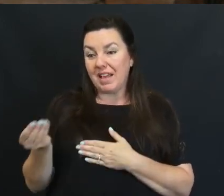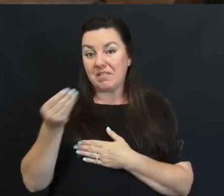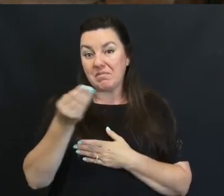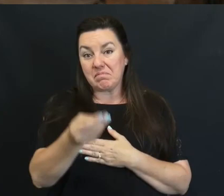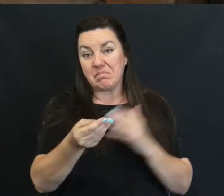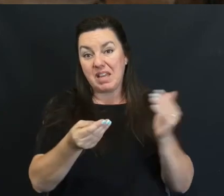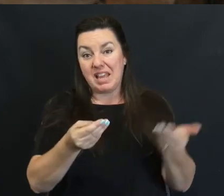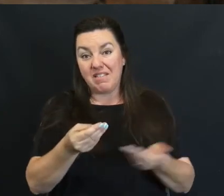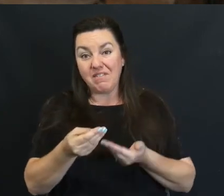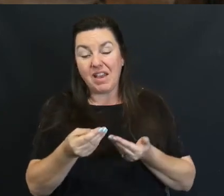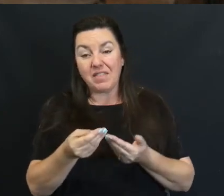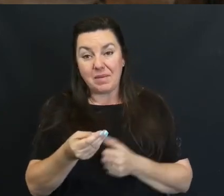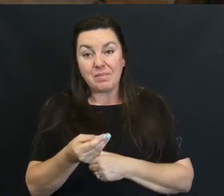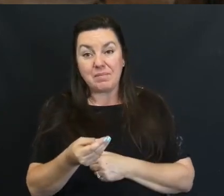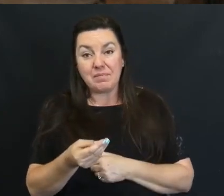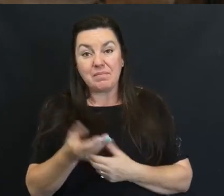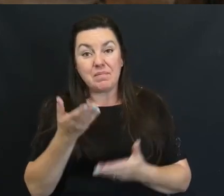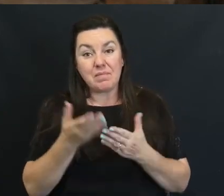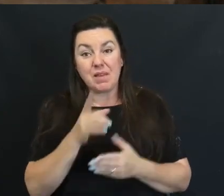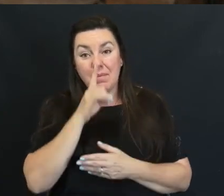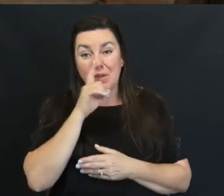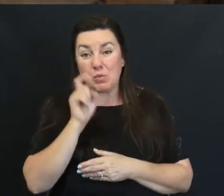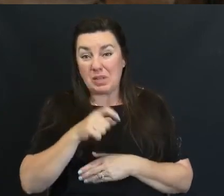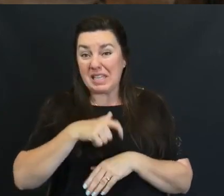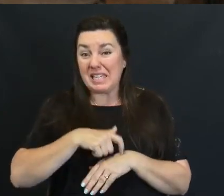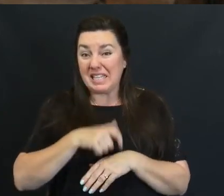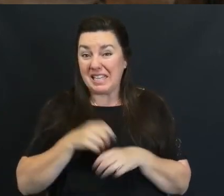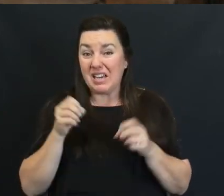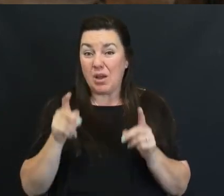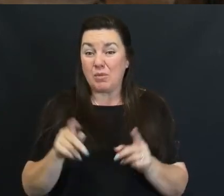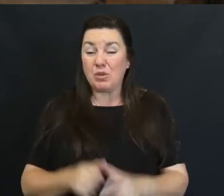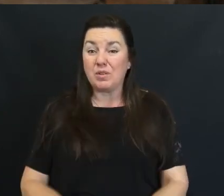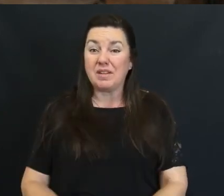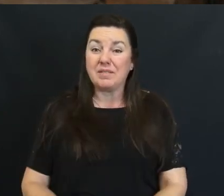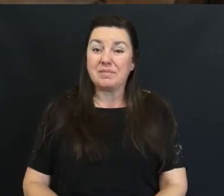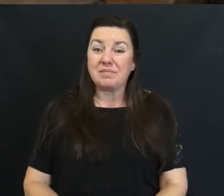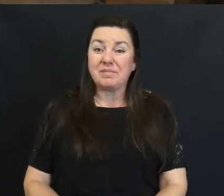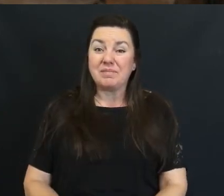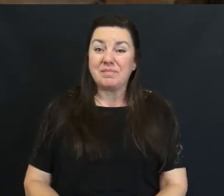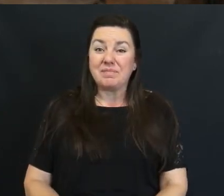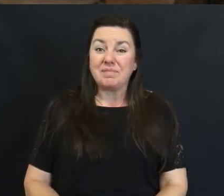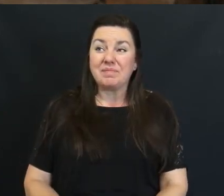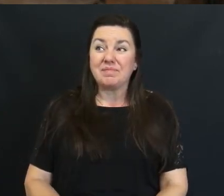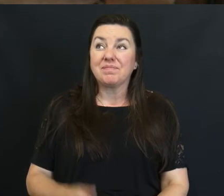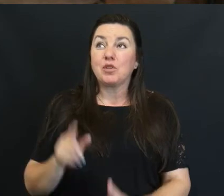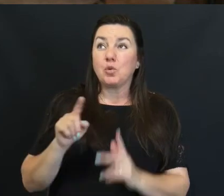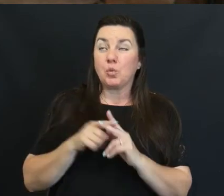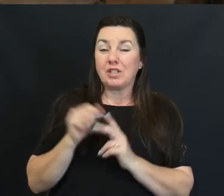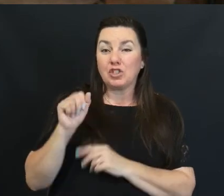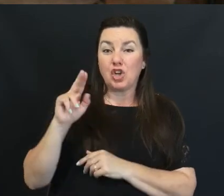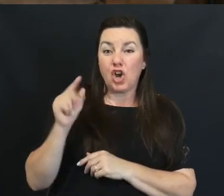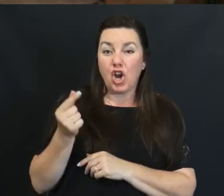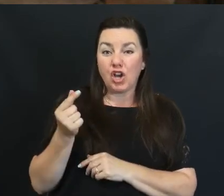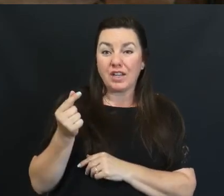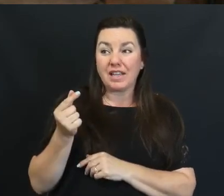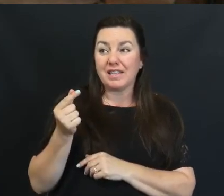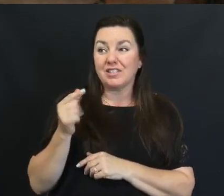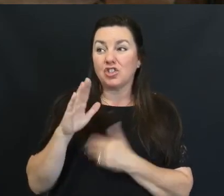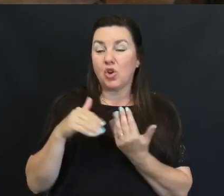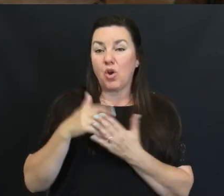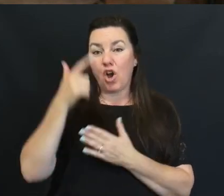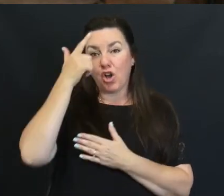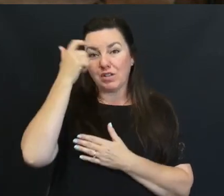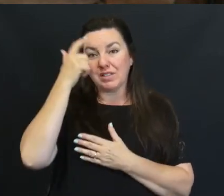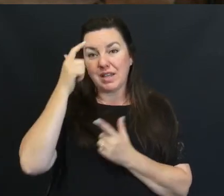Invite Them They Might Really Need This Opportunity We Start In August So You Have All Summer